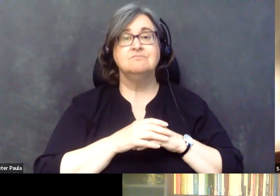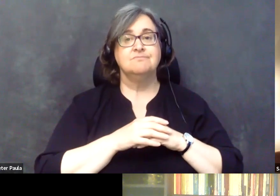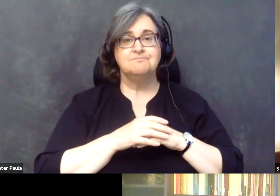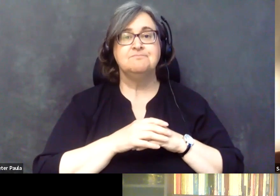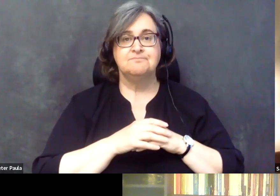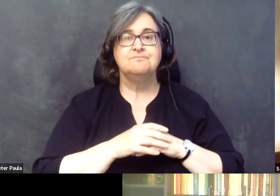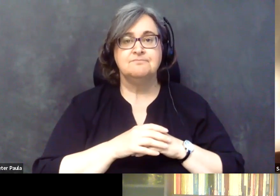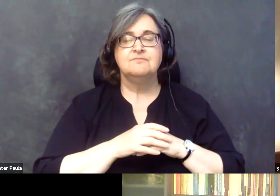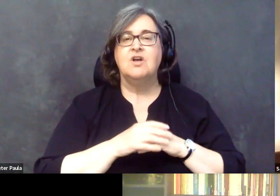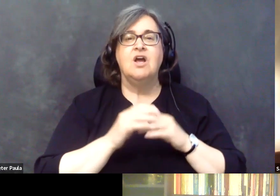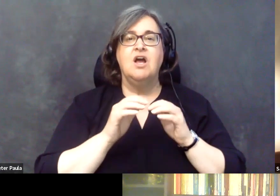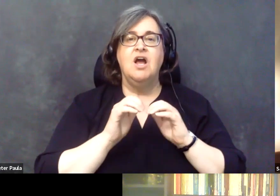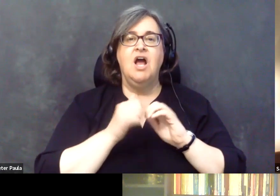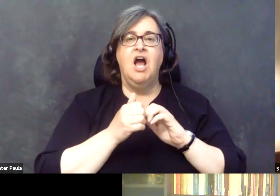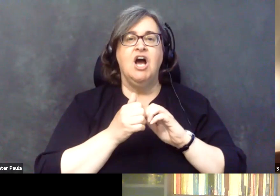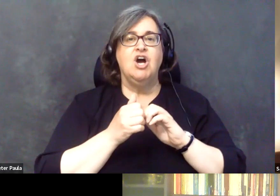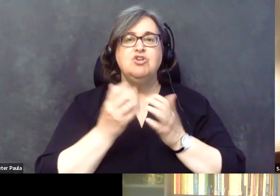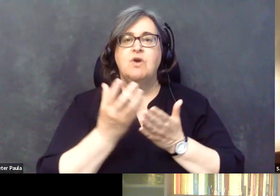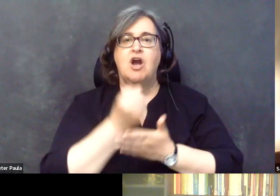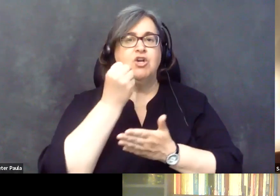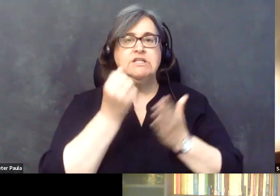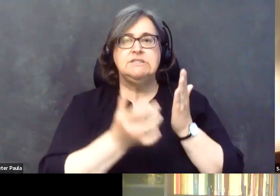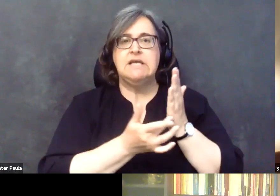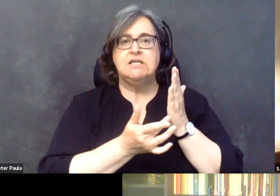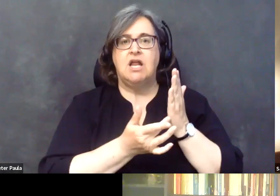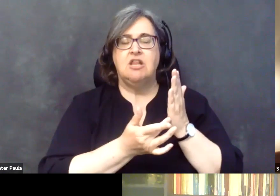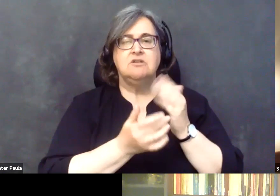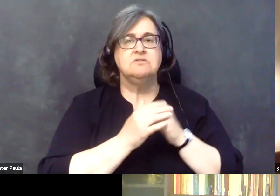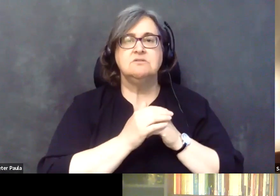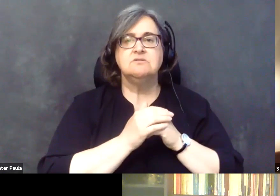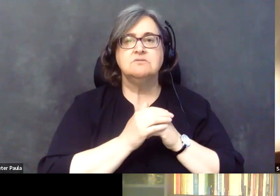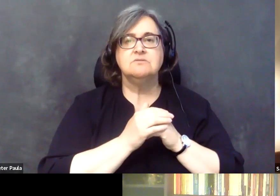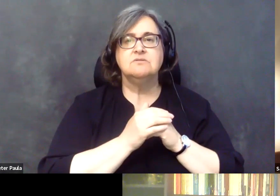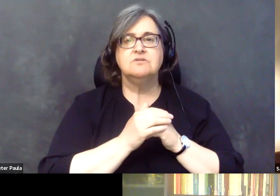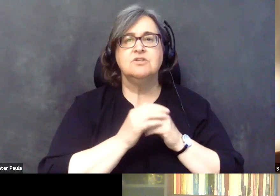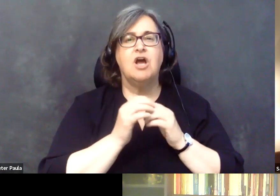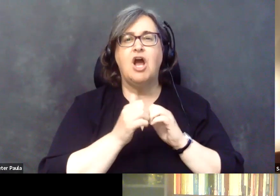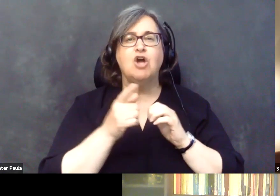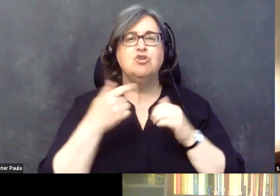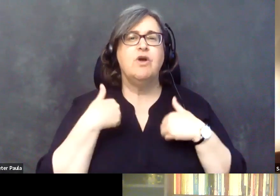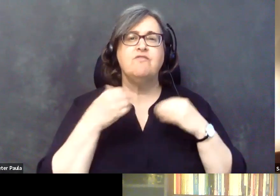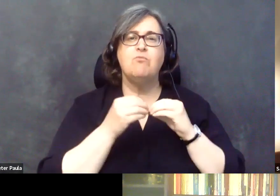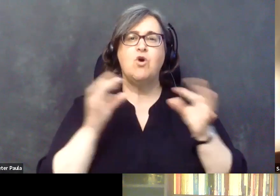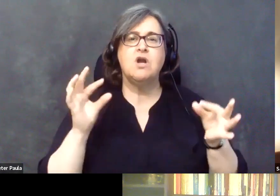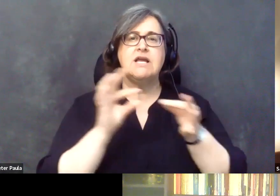about how do you harness technology? And how can you have a more connected world